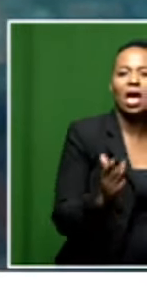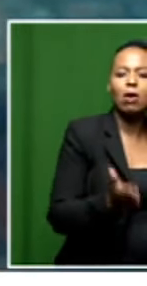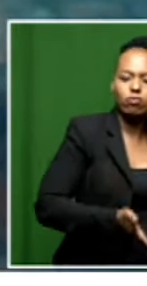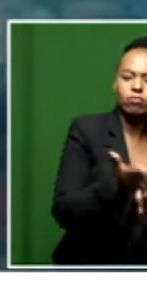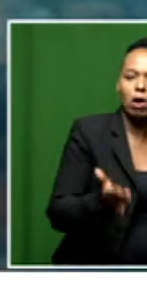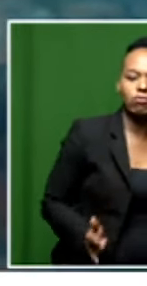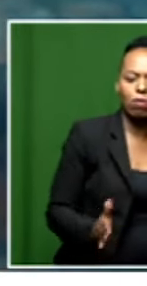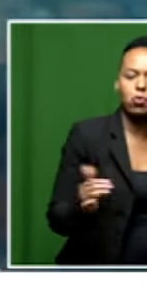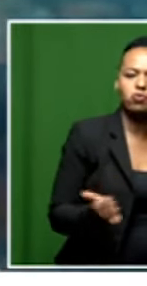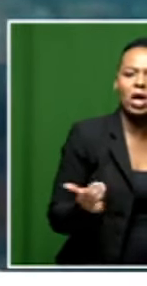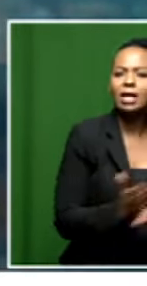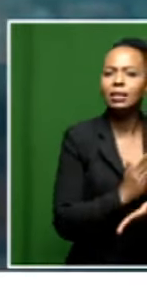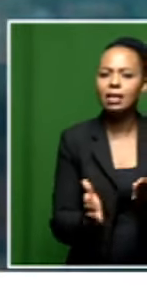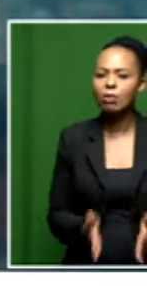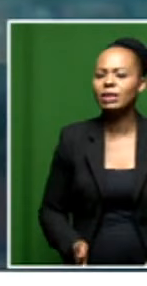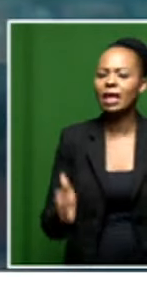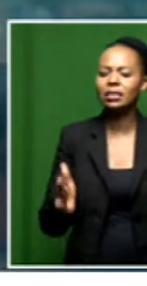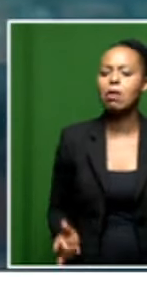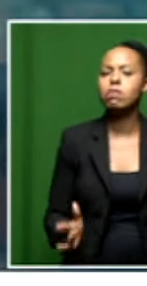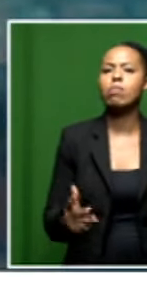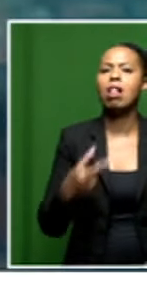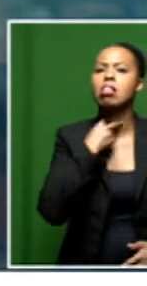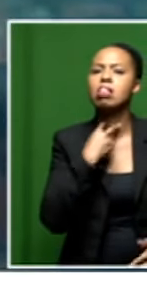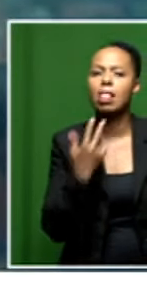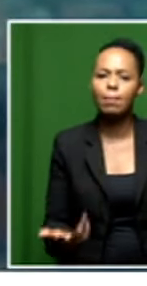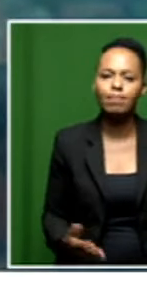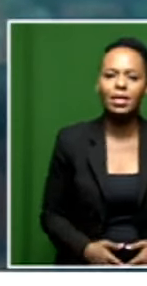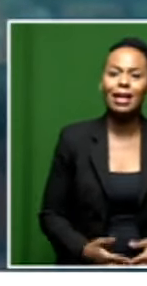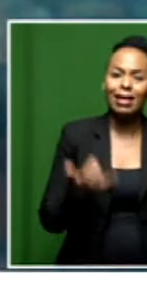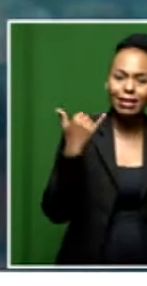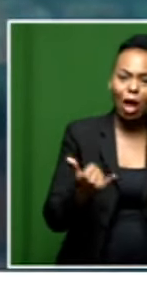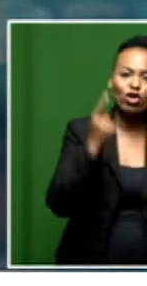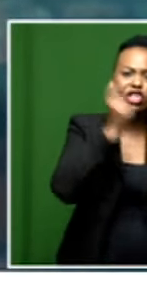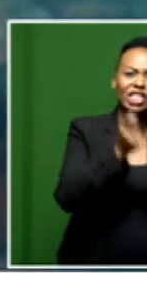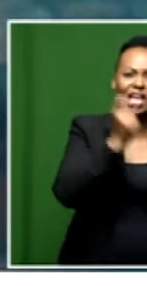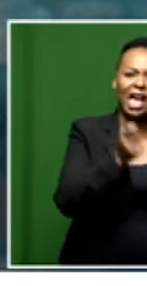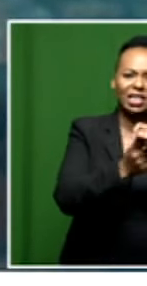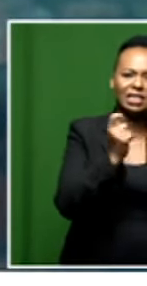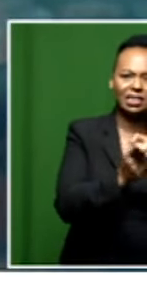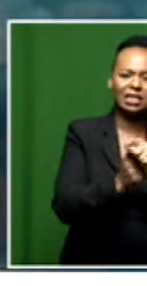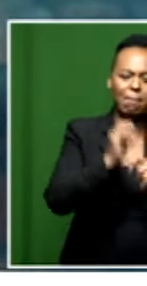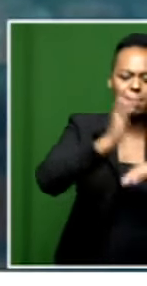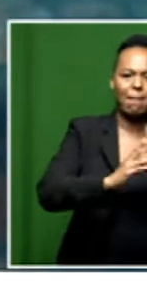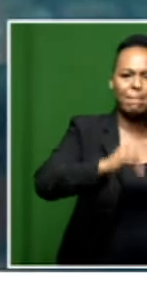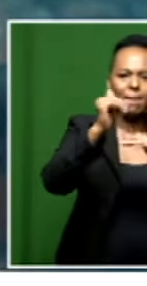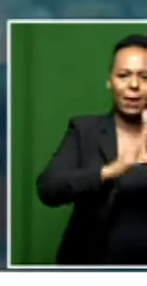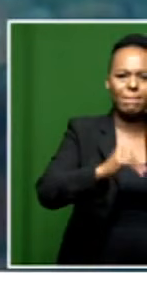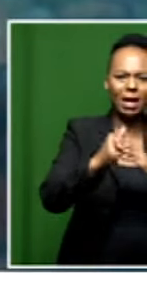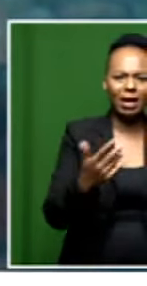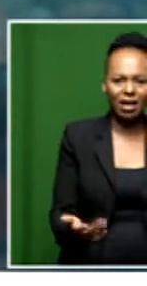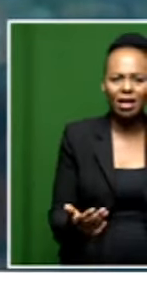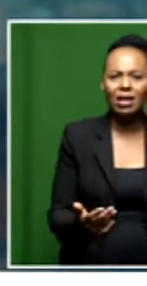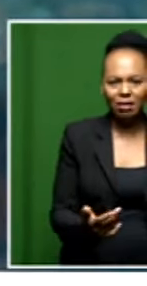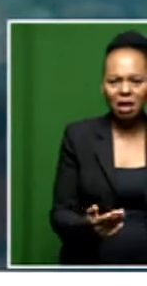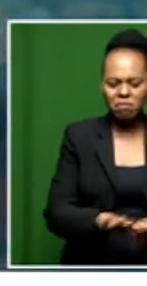they can't walk. In townships, it's even worse, because now that there are checks, you find that checks are built on top of the pavement. That